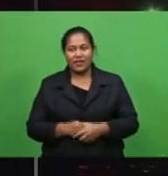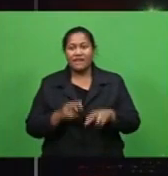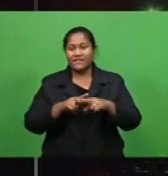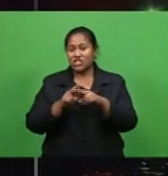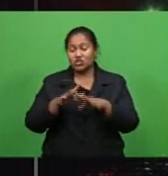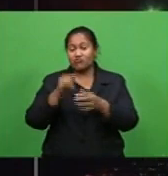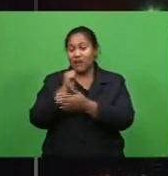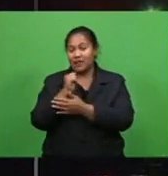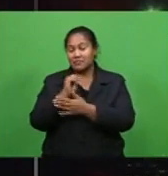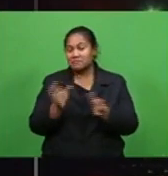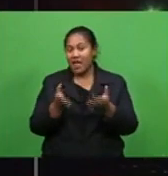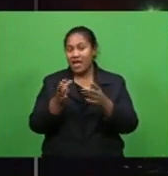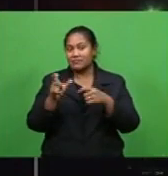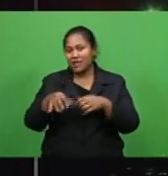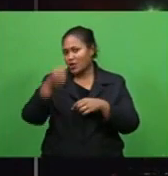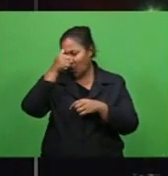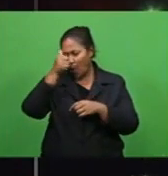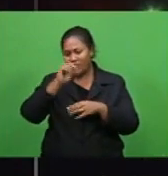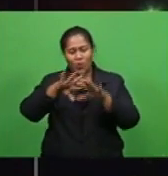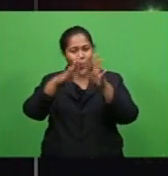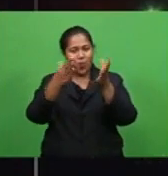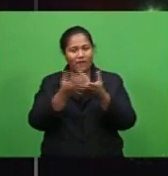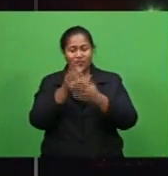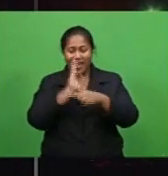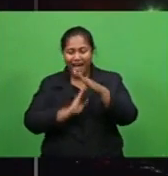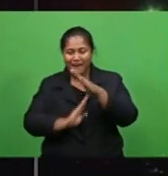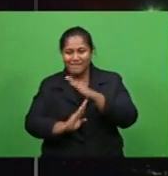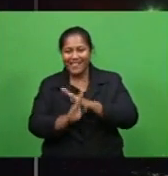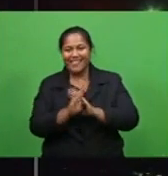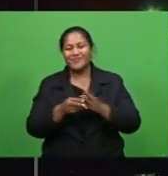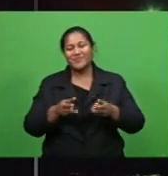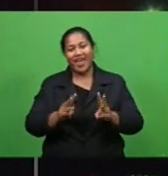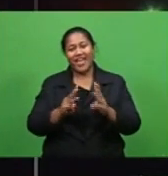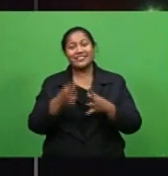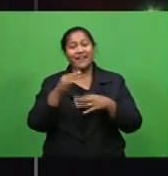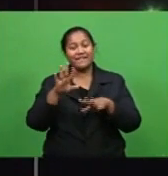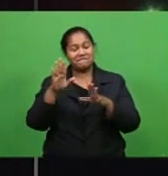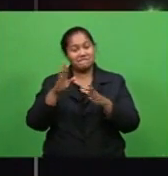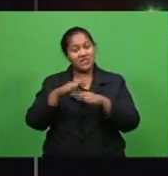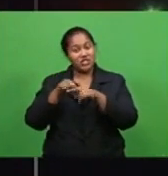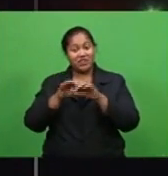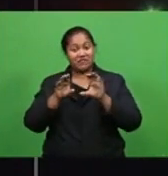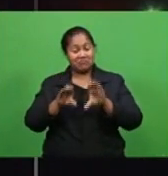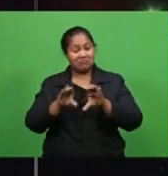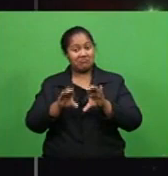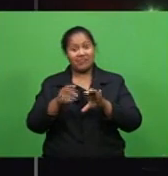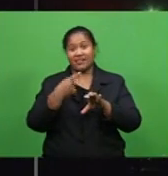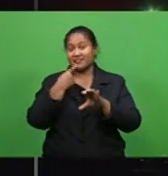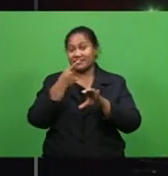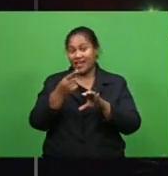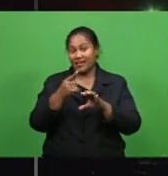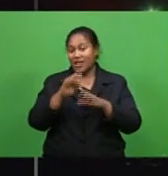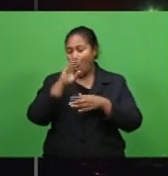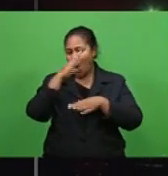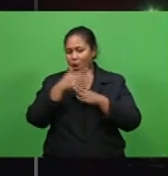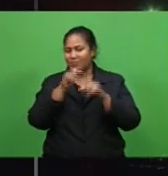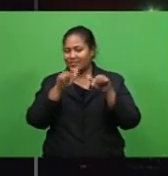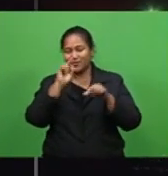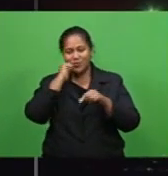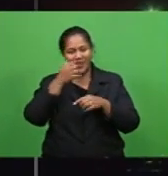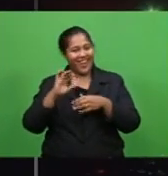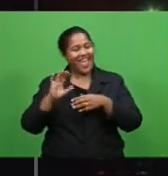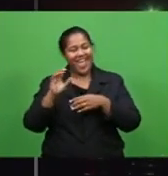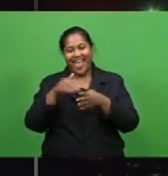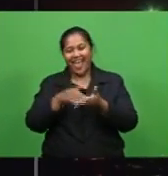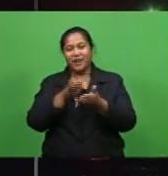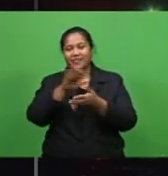Fijian rugby players are known the world over for their humble virtues and flying Fijians head coach Vern Cotta is hoping this will help win